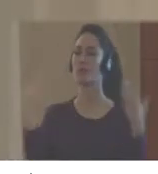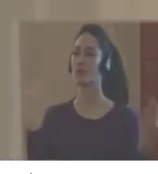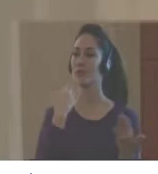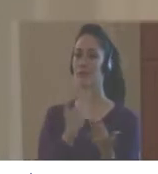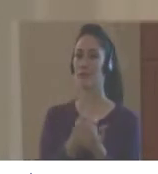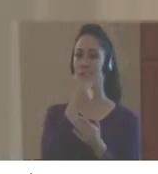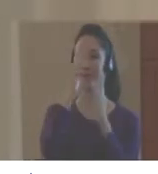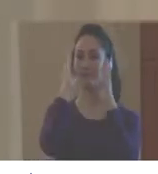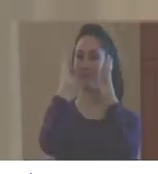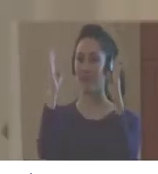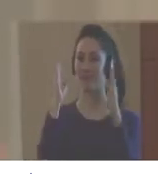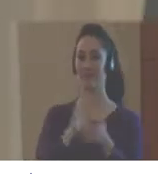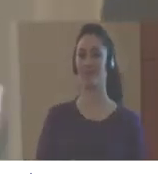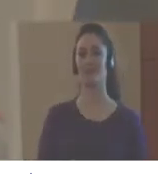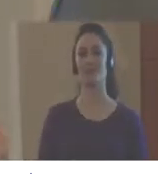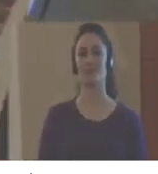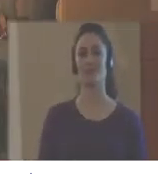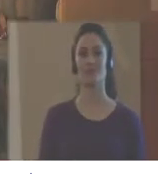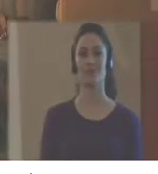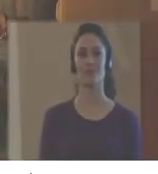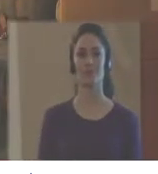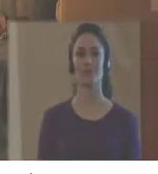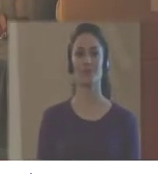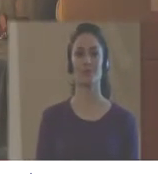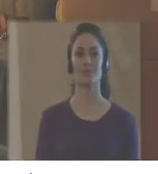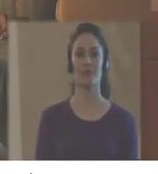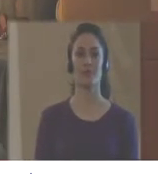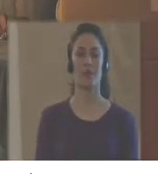11 countries of the region. And thank you very much. much.